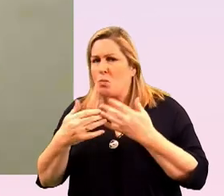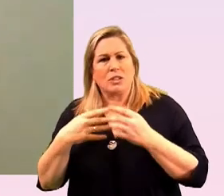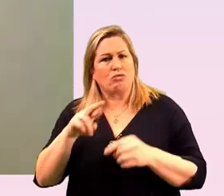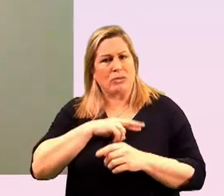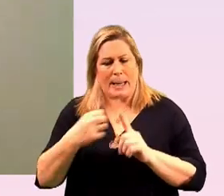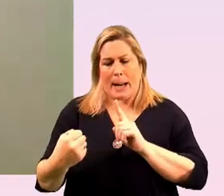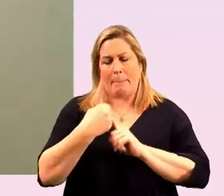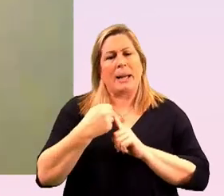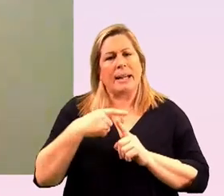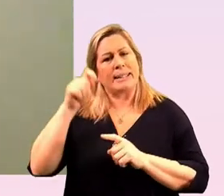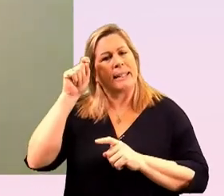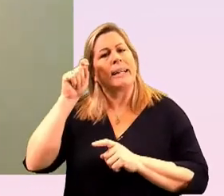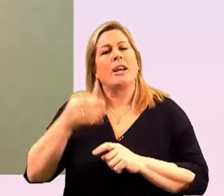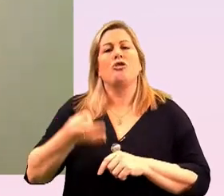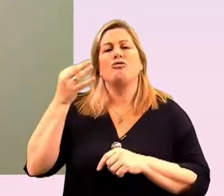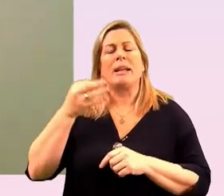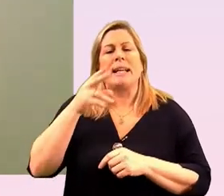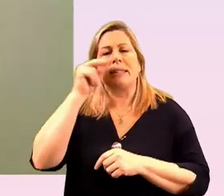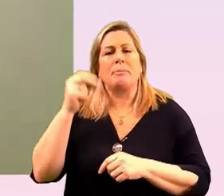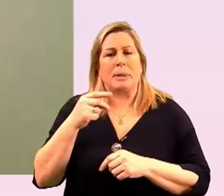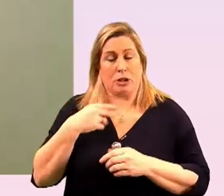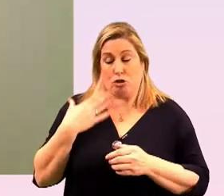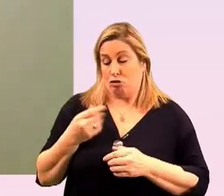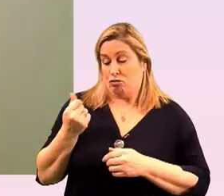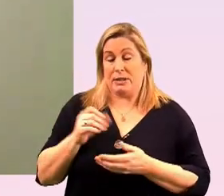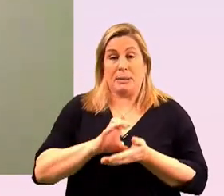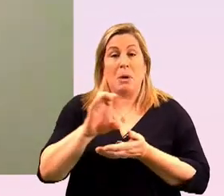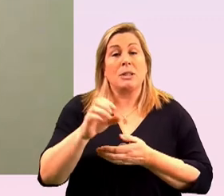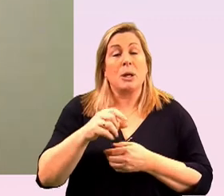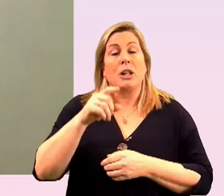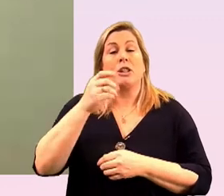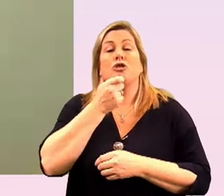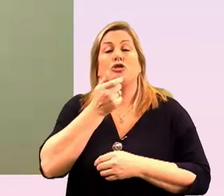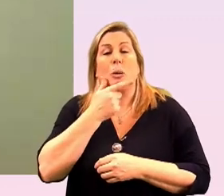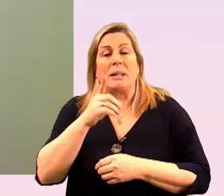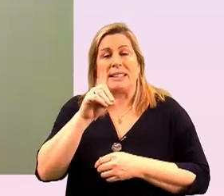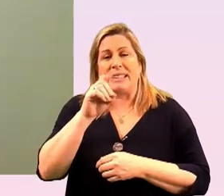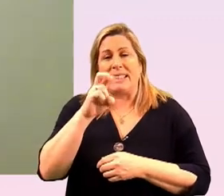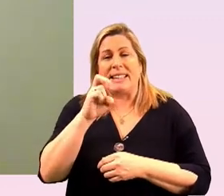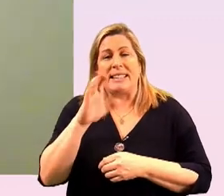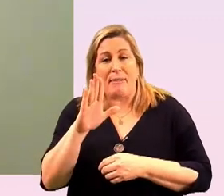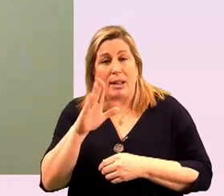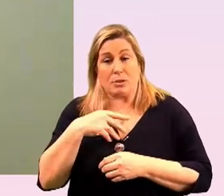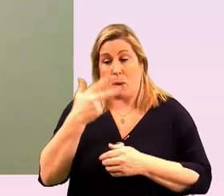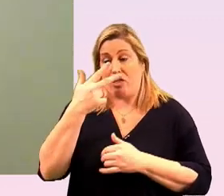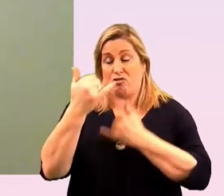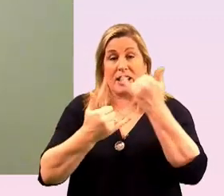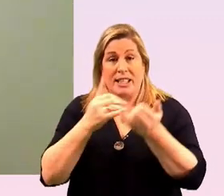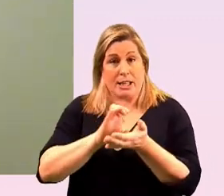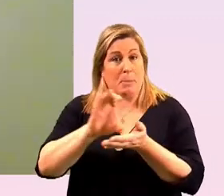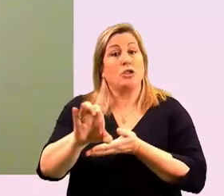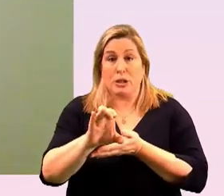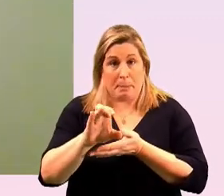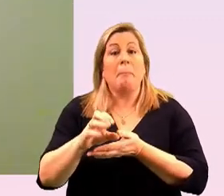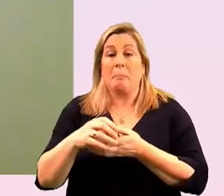that recently is our sponsorship of the dublin devils um where we have a three-year sponsorship um we really worked um